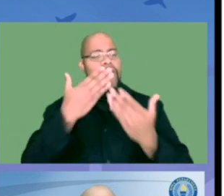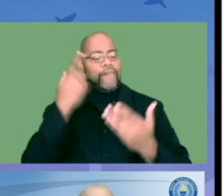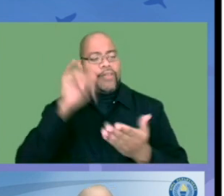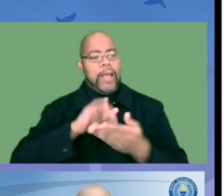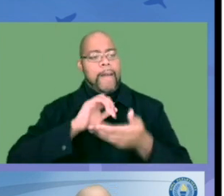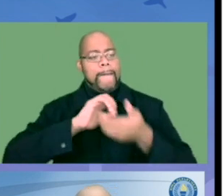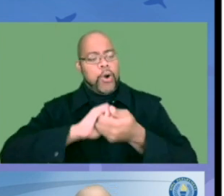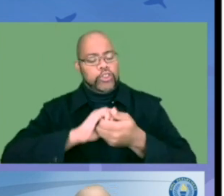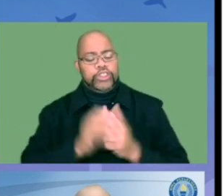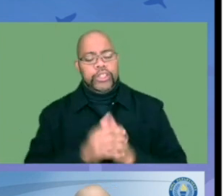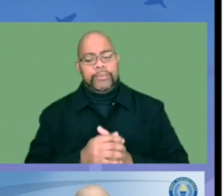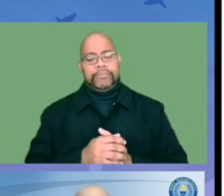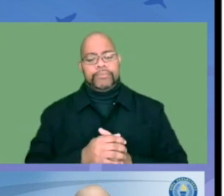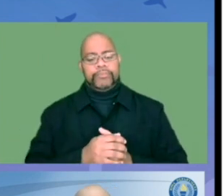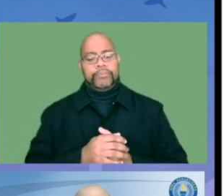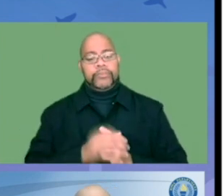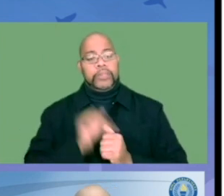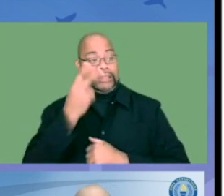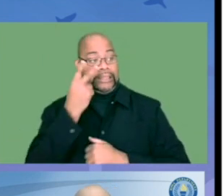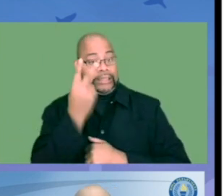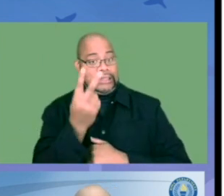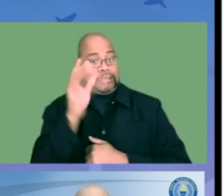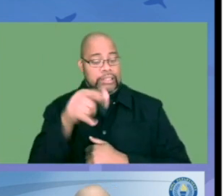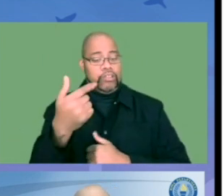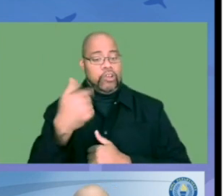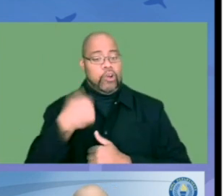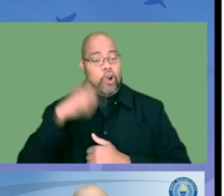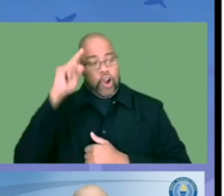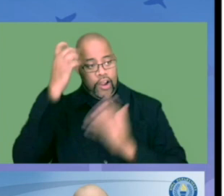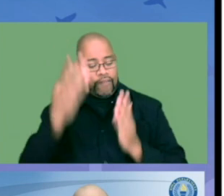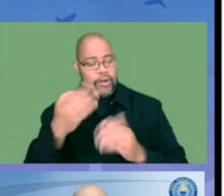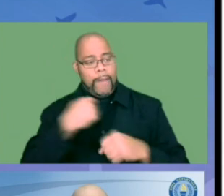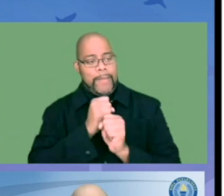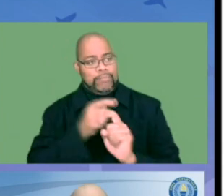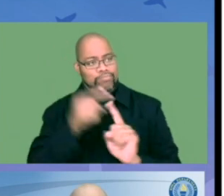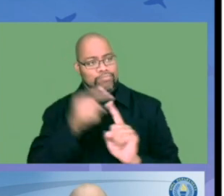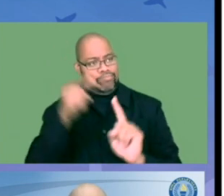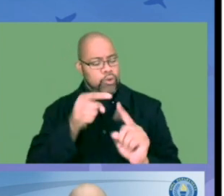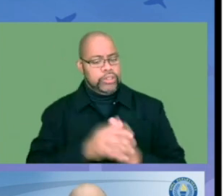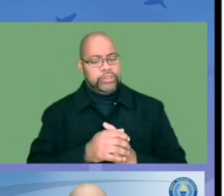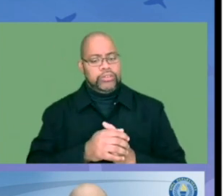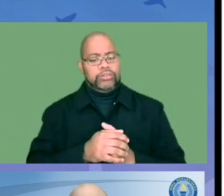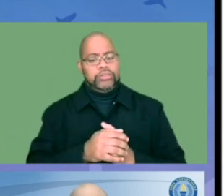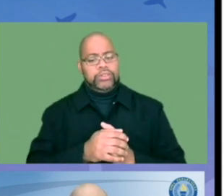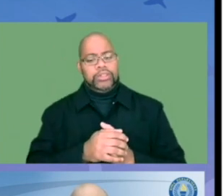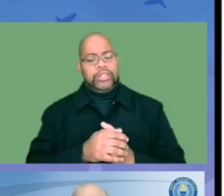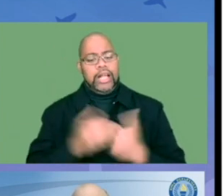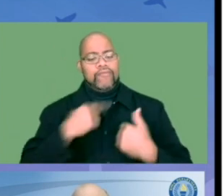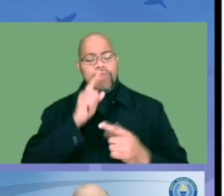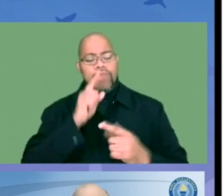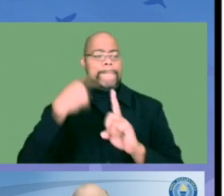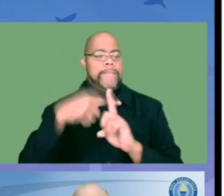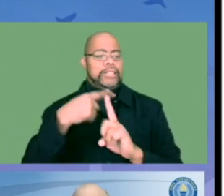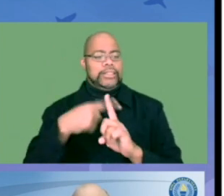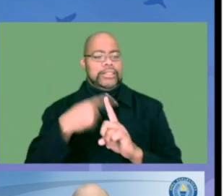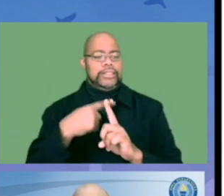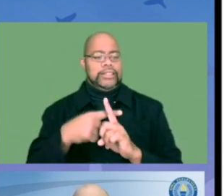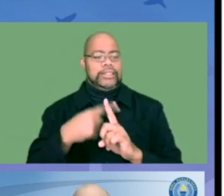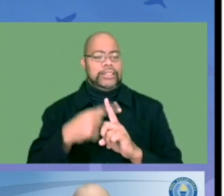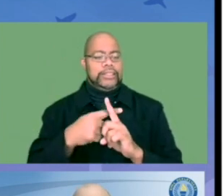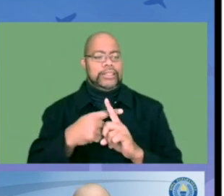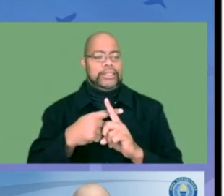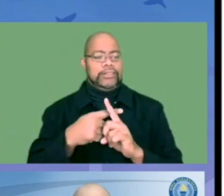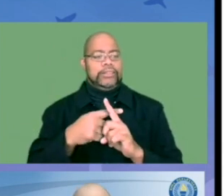So we're really grateful for this partnership. And as you can see here, our governor has made it a point and had a really